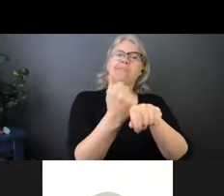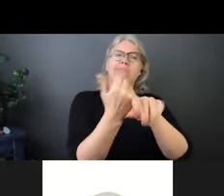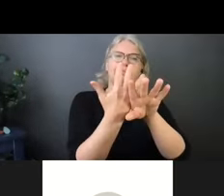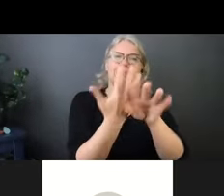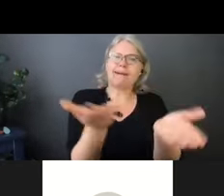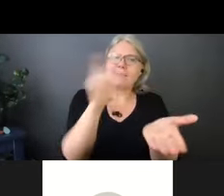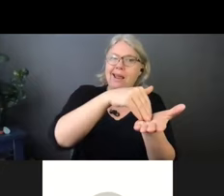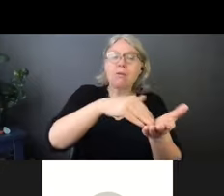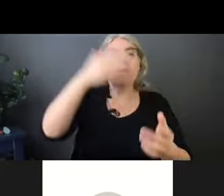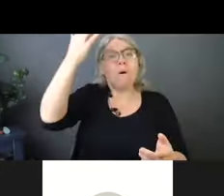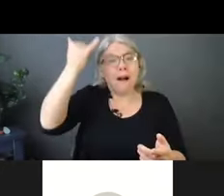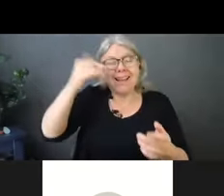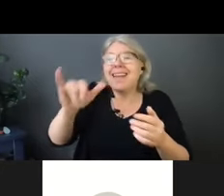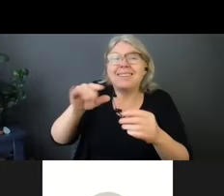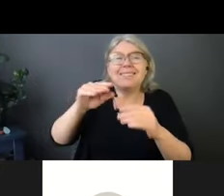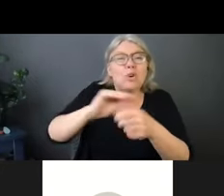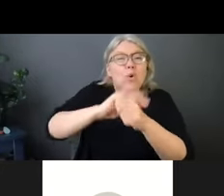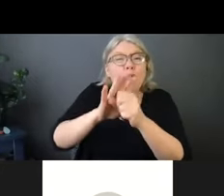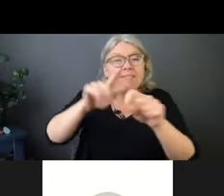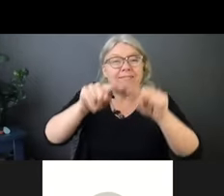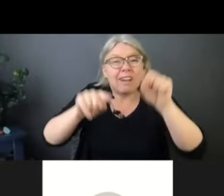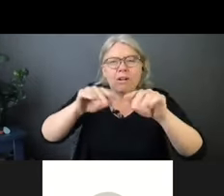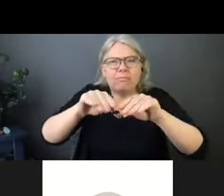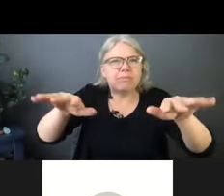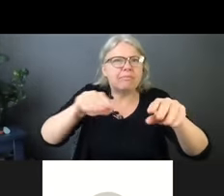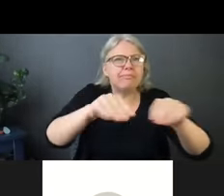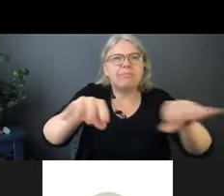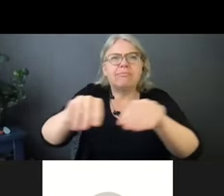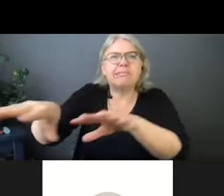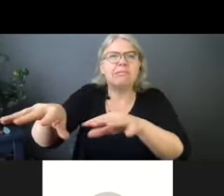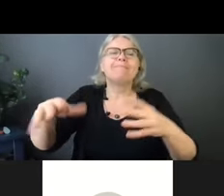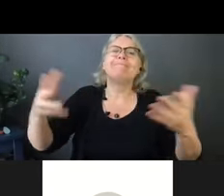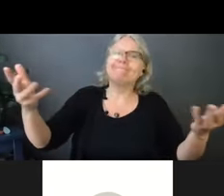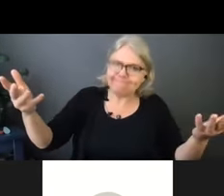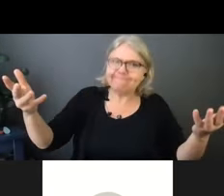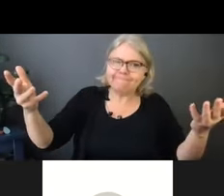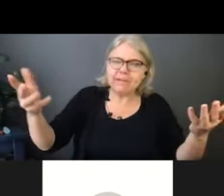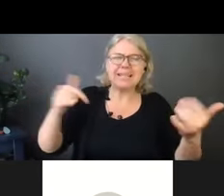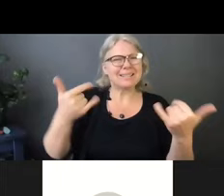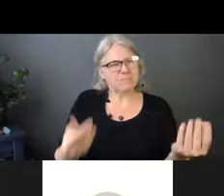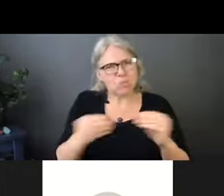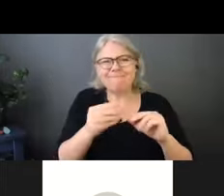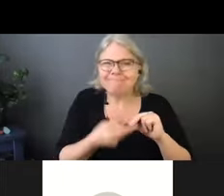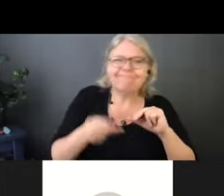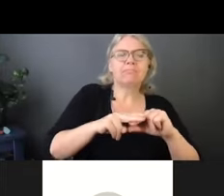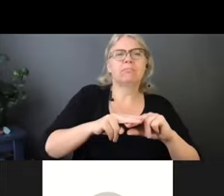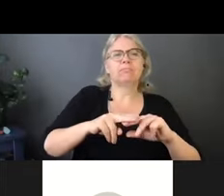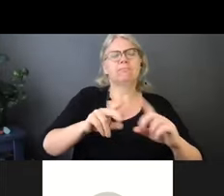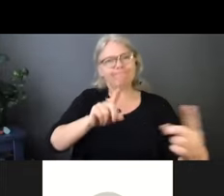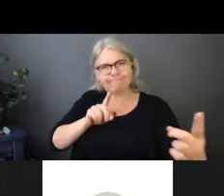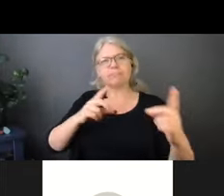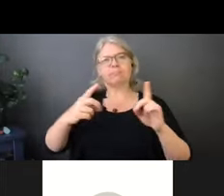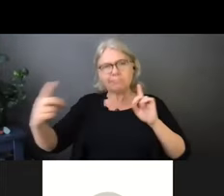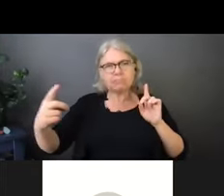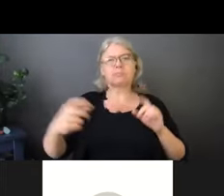they're saying just be even more diligent. Um, I just want to step in, uh, the whole part of us